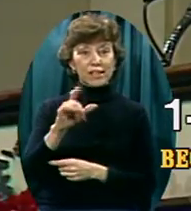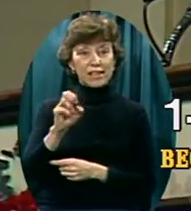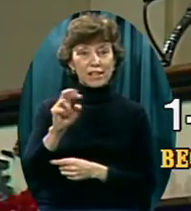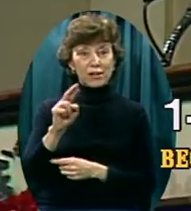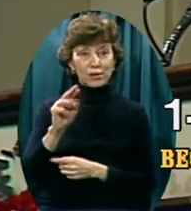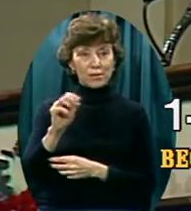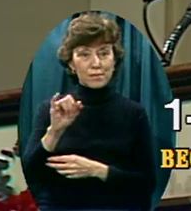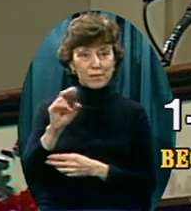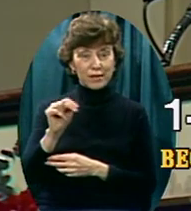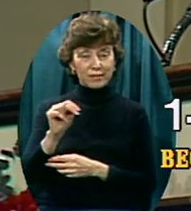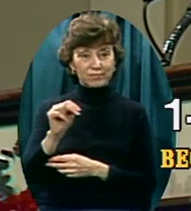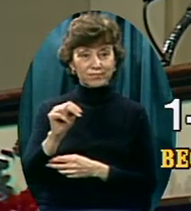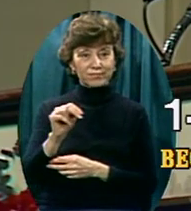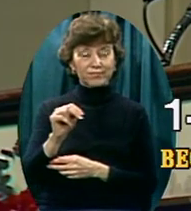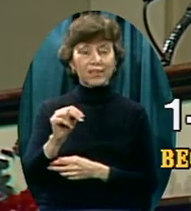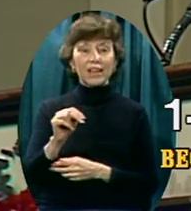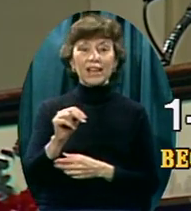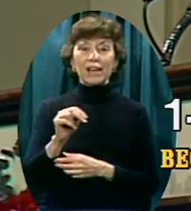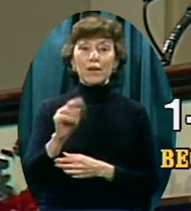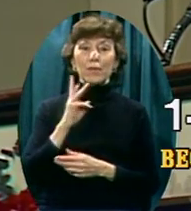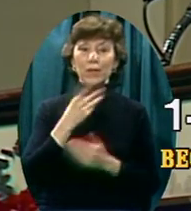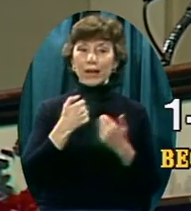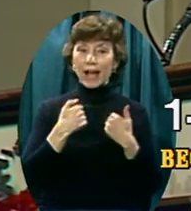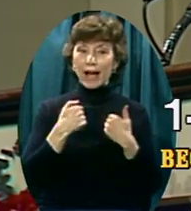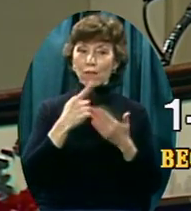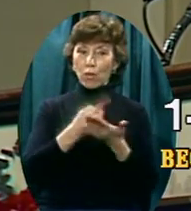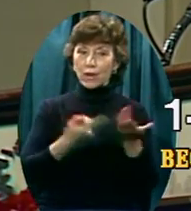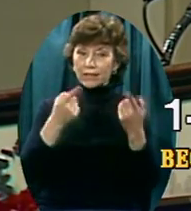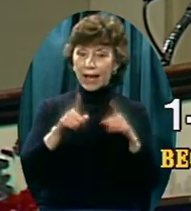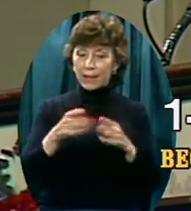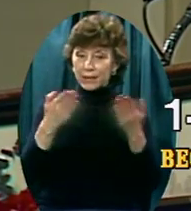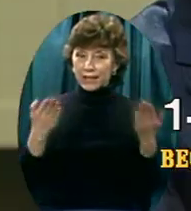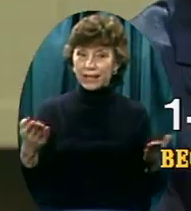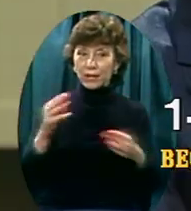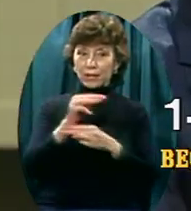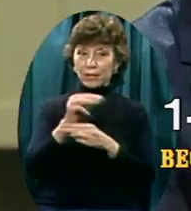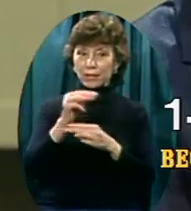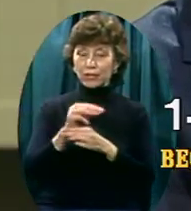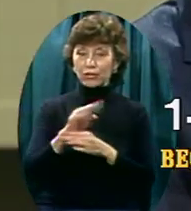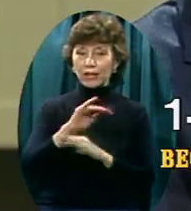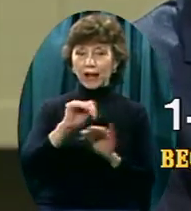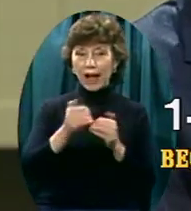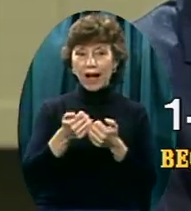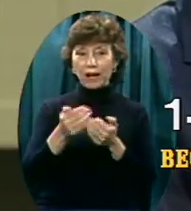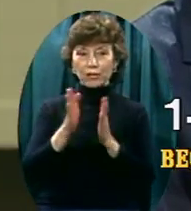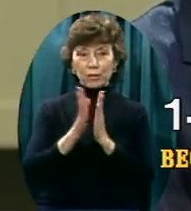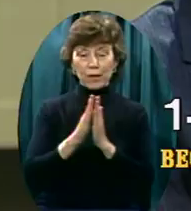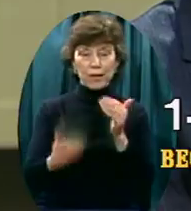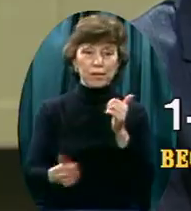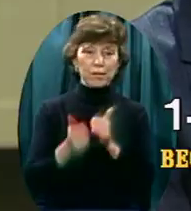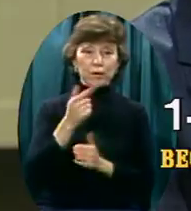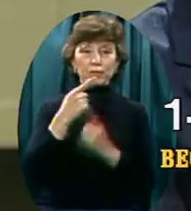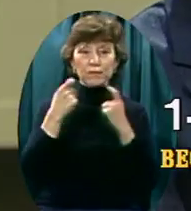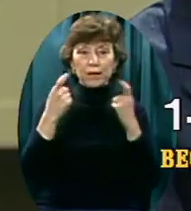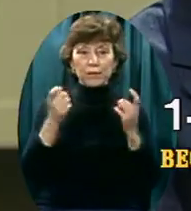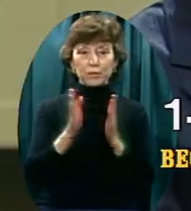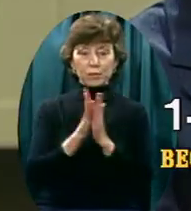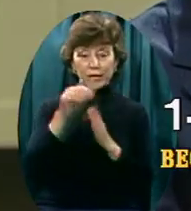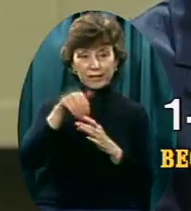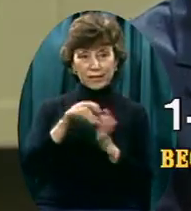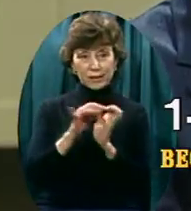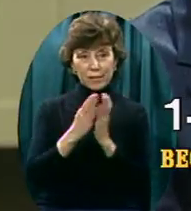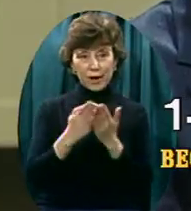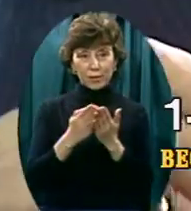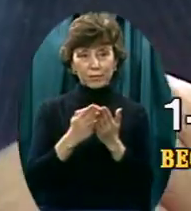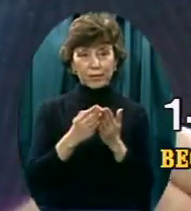that God did not answer. We have a ministry update, instructions on how to pray, the most famous prayers in the Bible. On the back, we have a